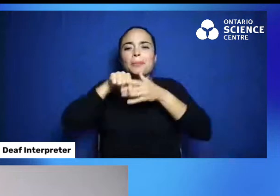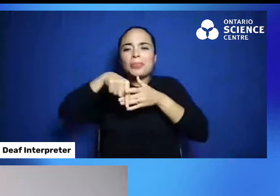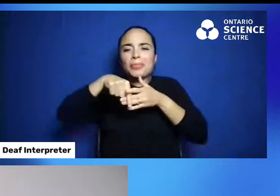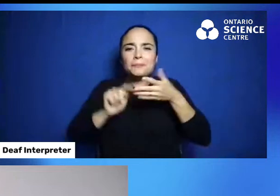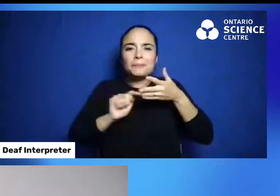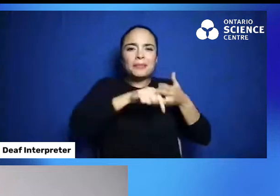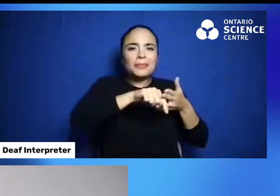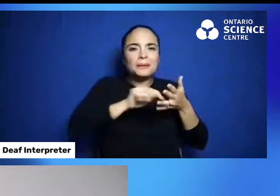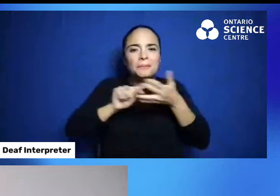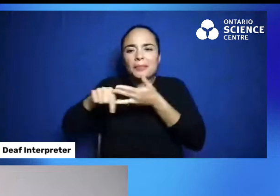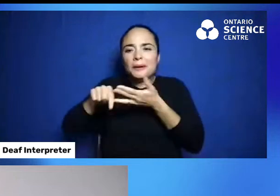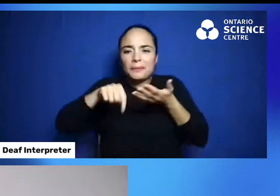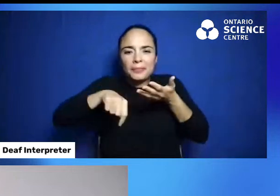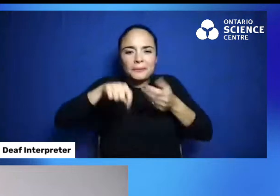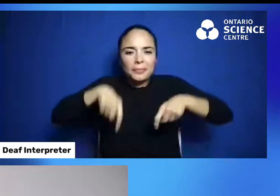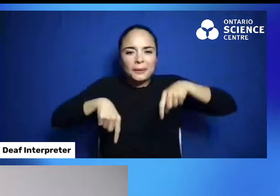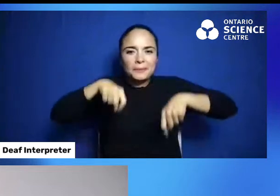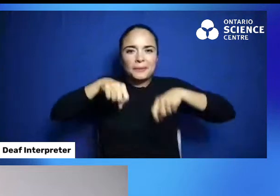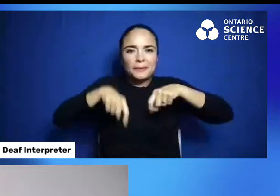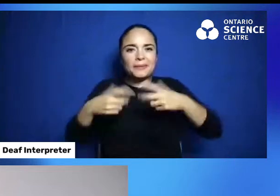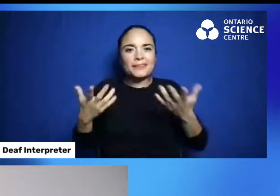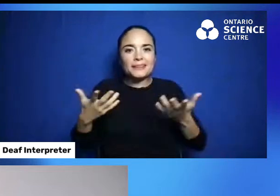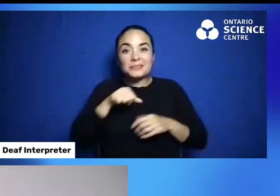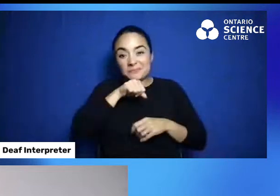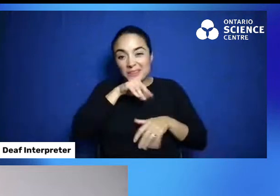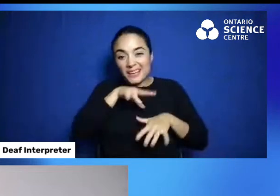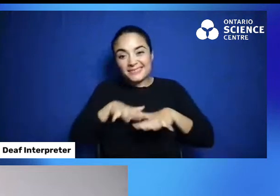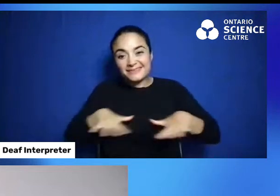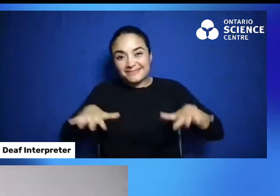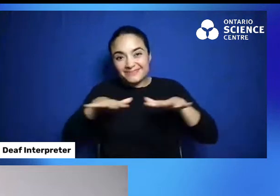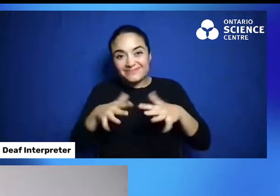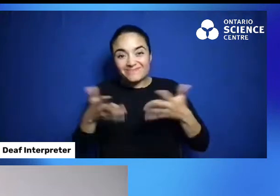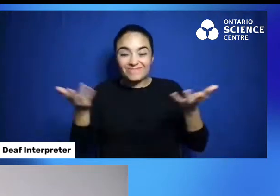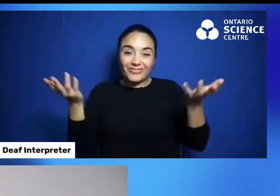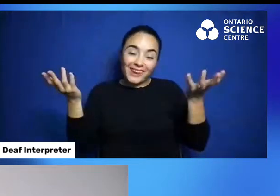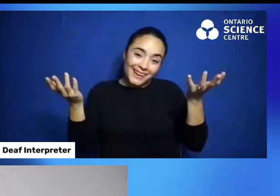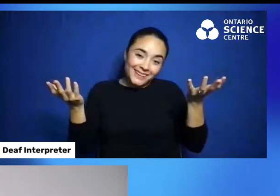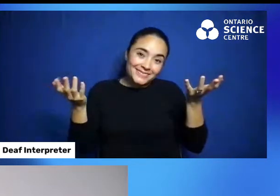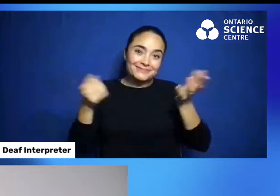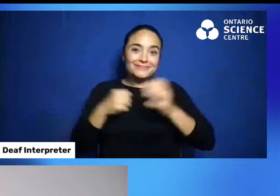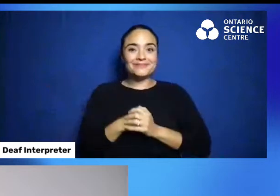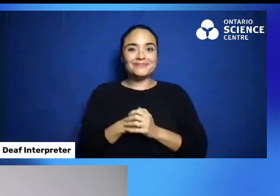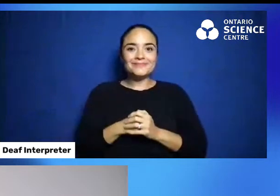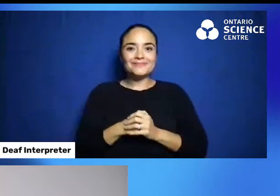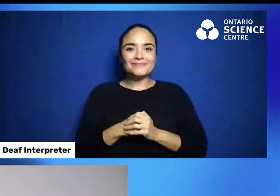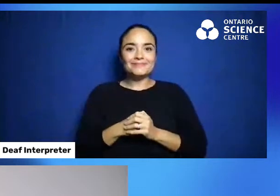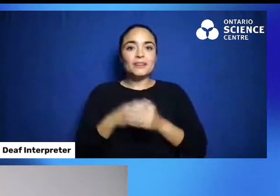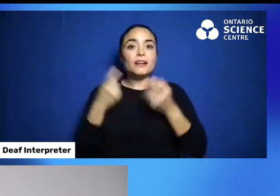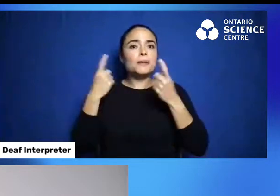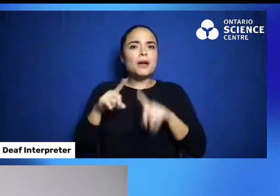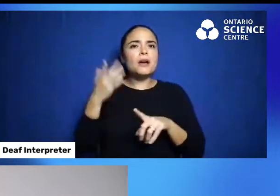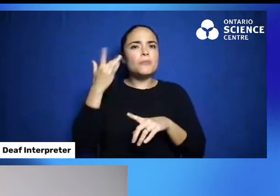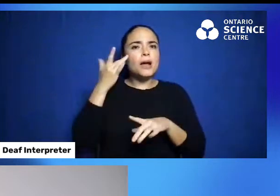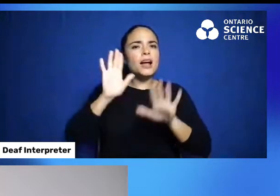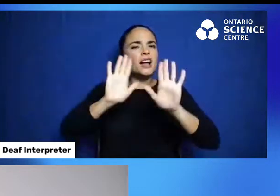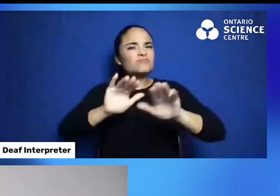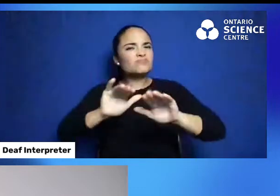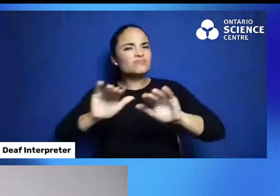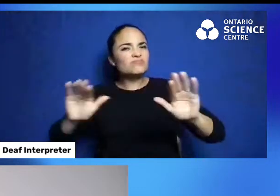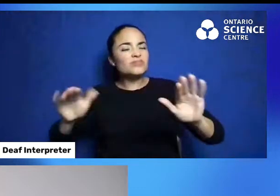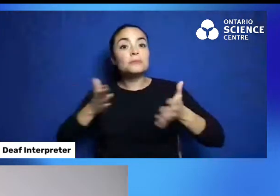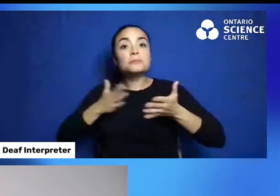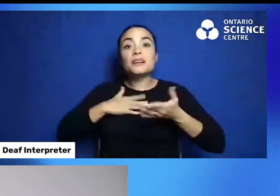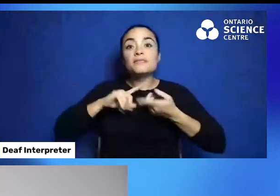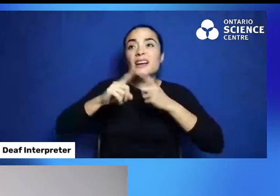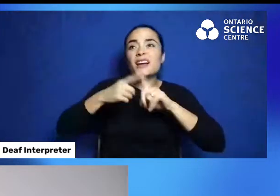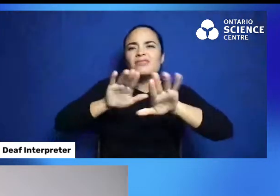fruit. I got a bit of a mess. Now, the reason that happens is because, my friends, this is actually called